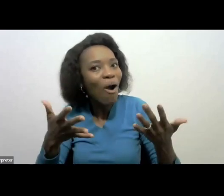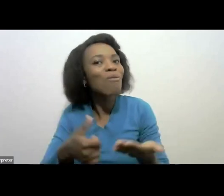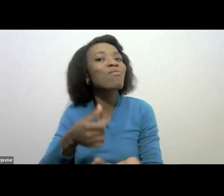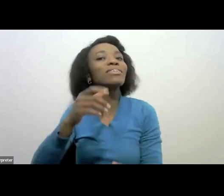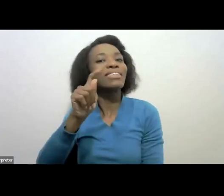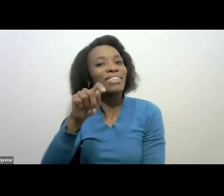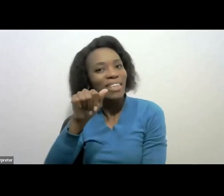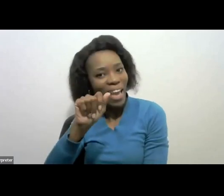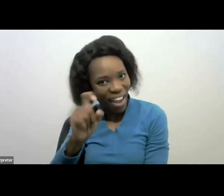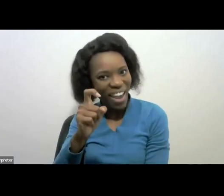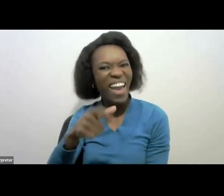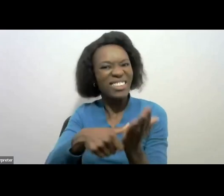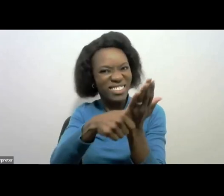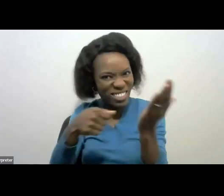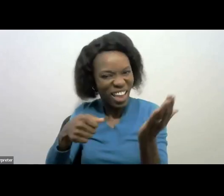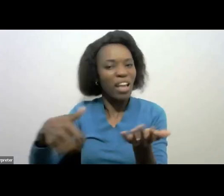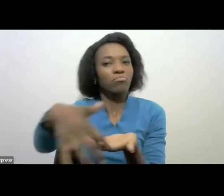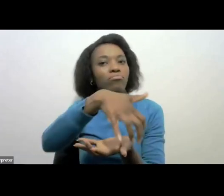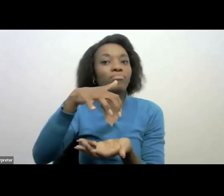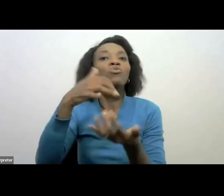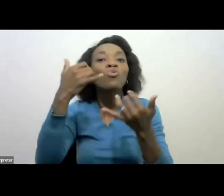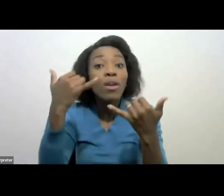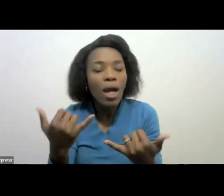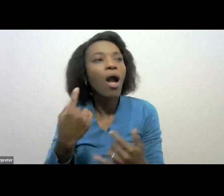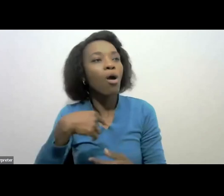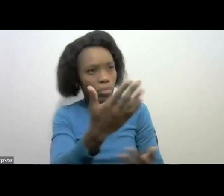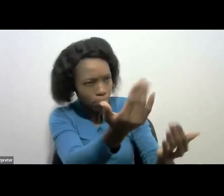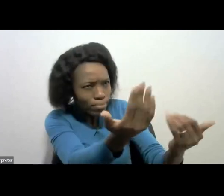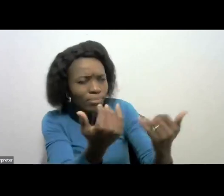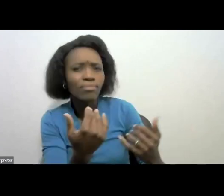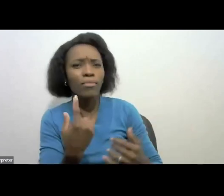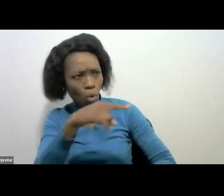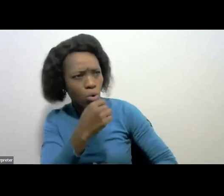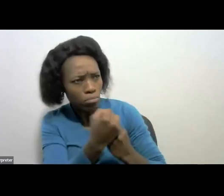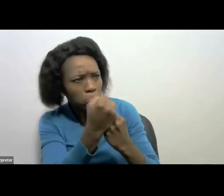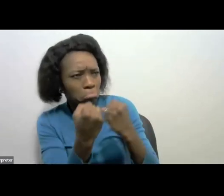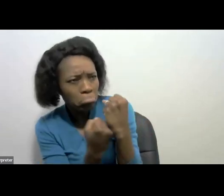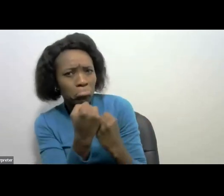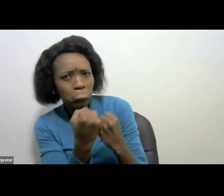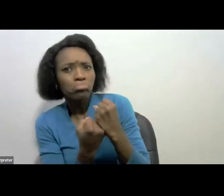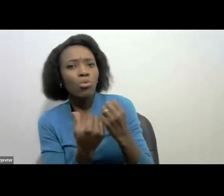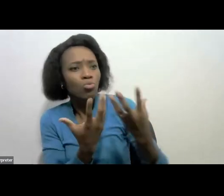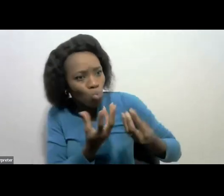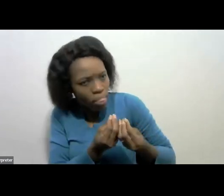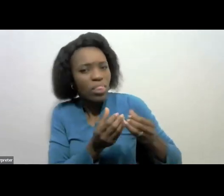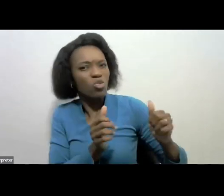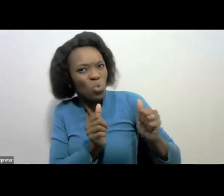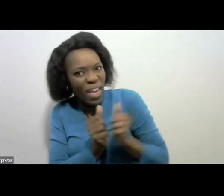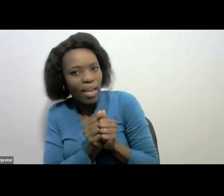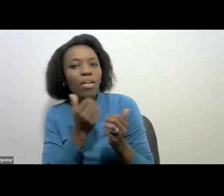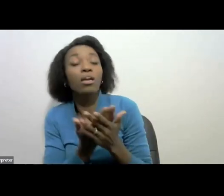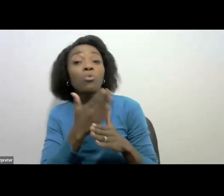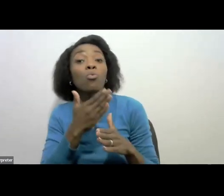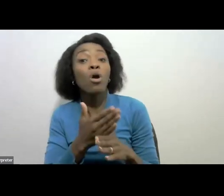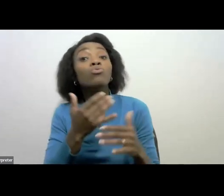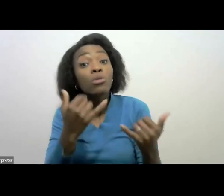say how can we do that together? Therefore, when you are here and you are made aware and you get clarity,